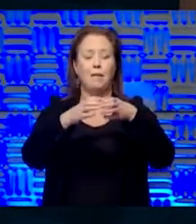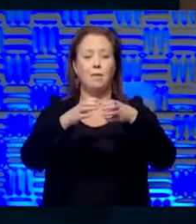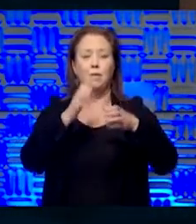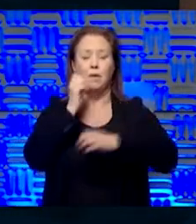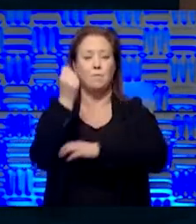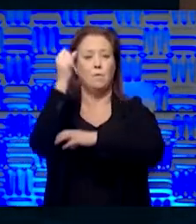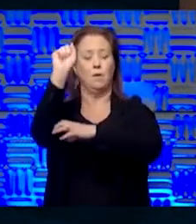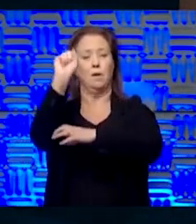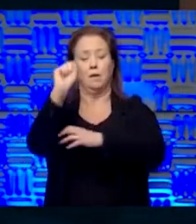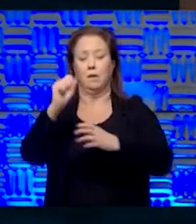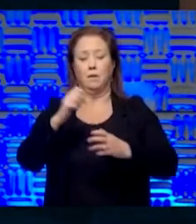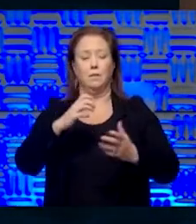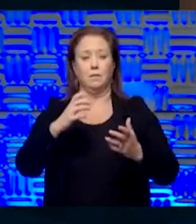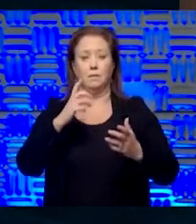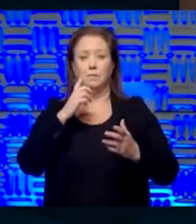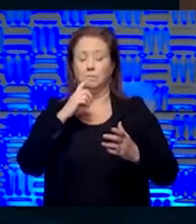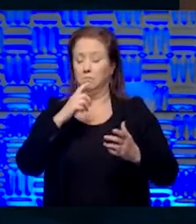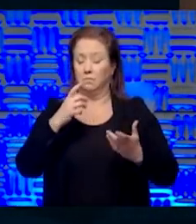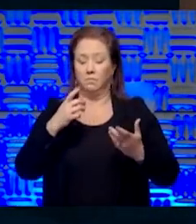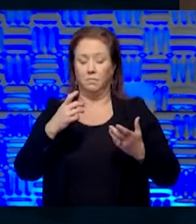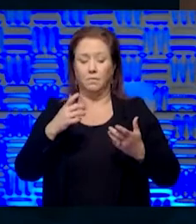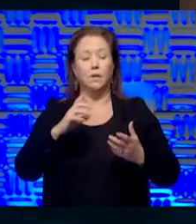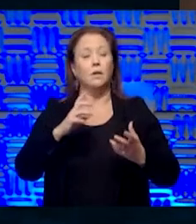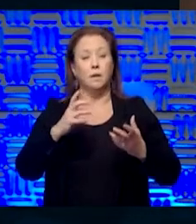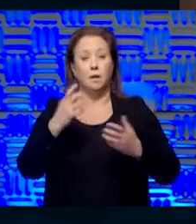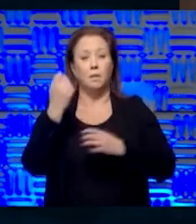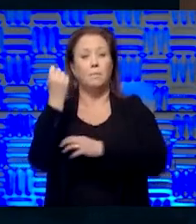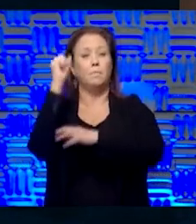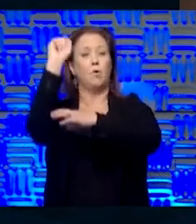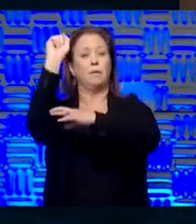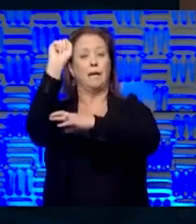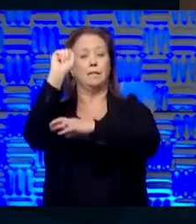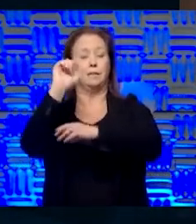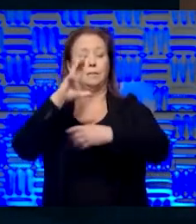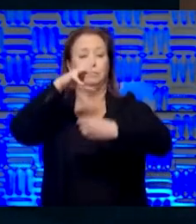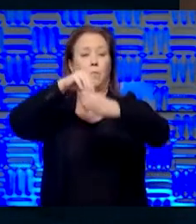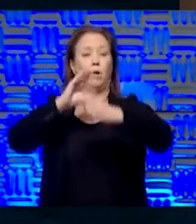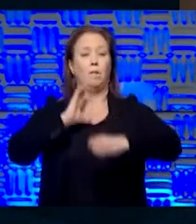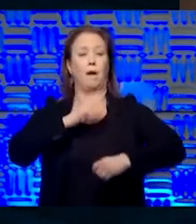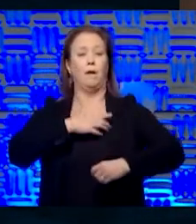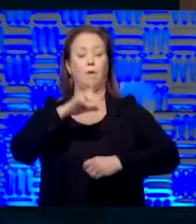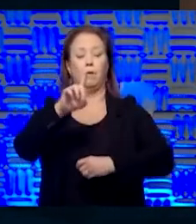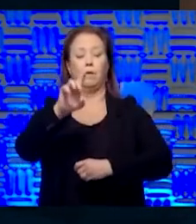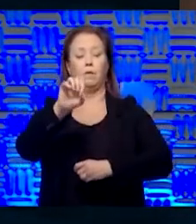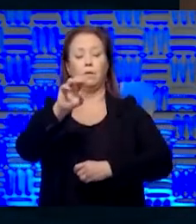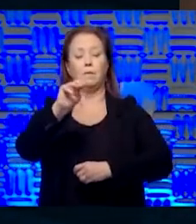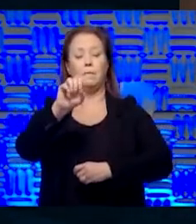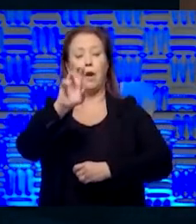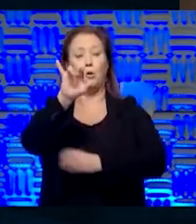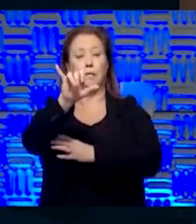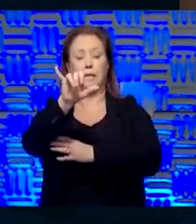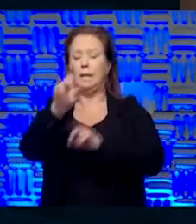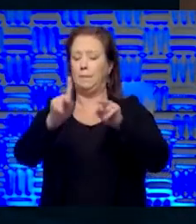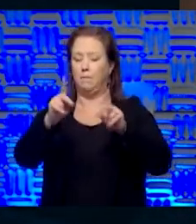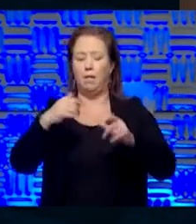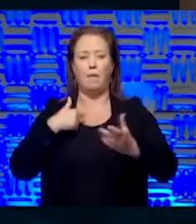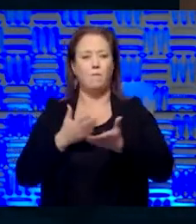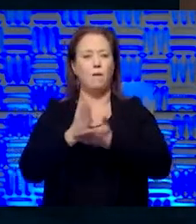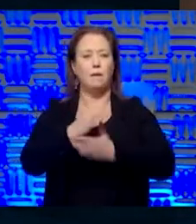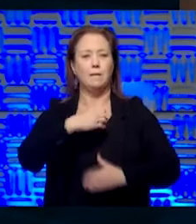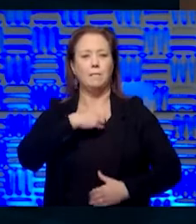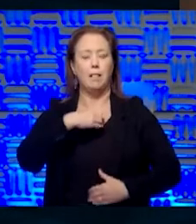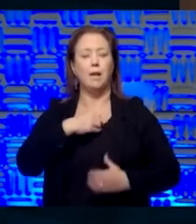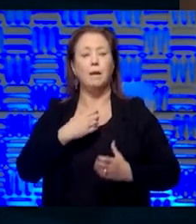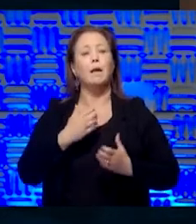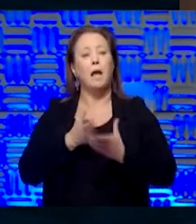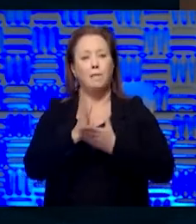I, I'm all for public protest. Uh, it's part of our democracy and people have every right to complain and suggest and,